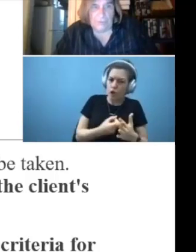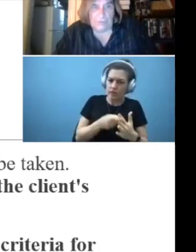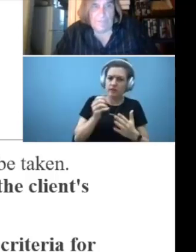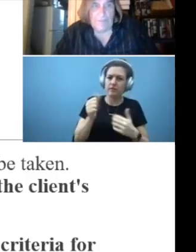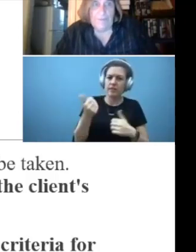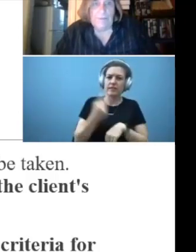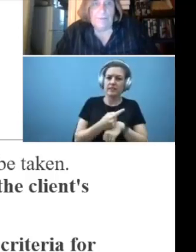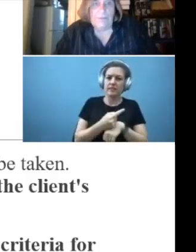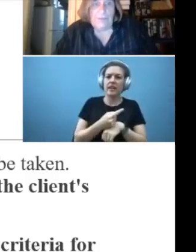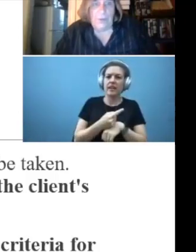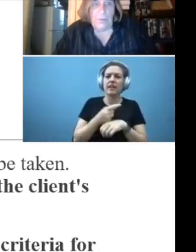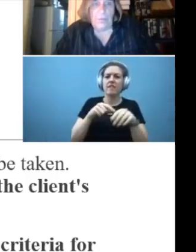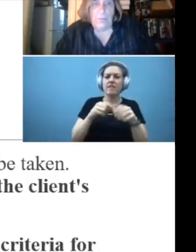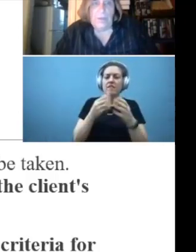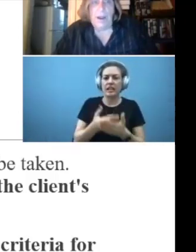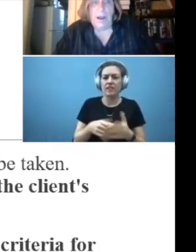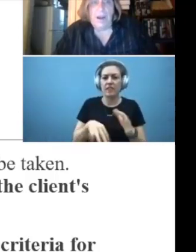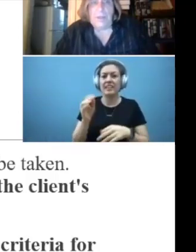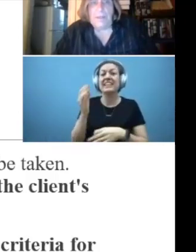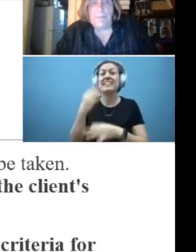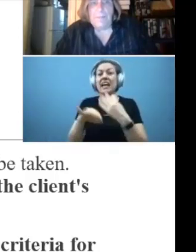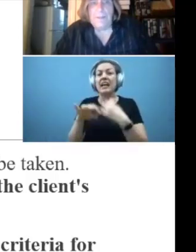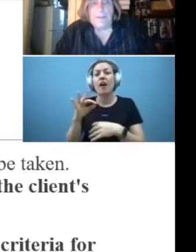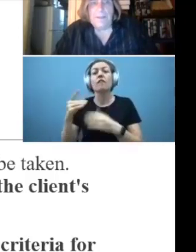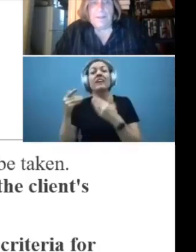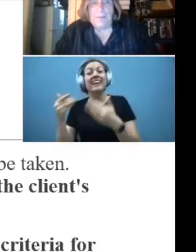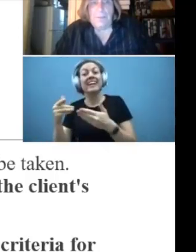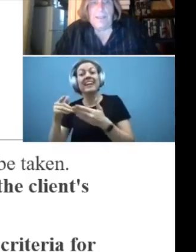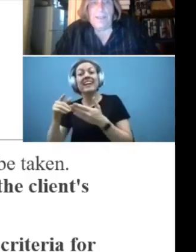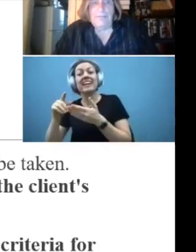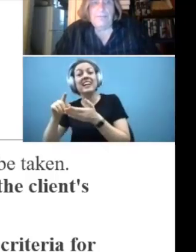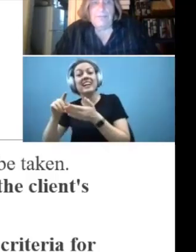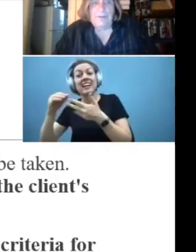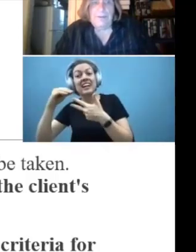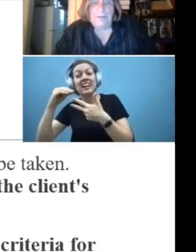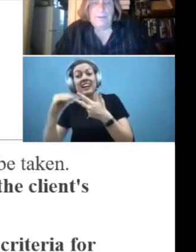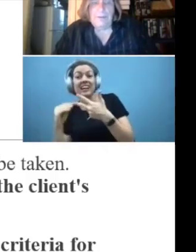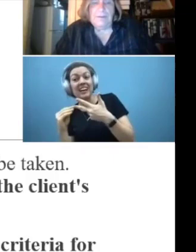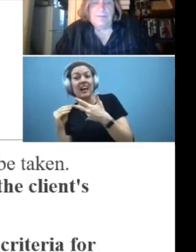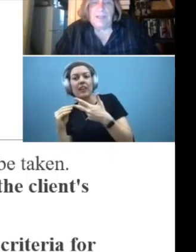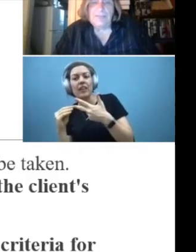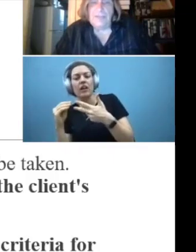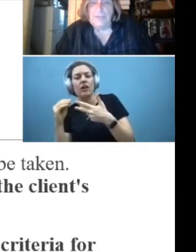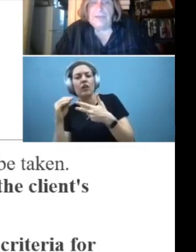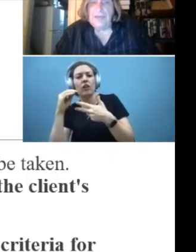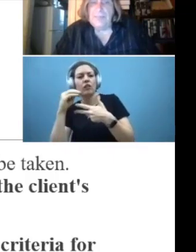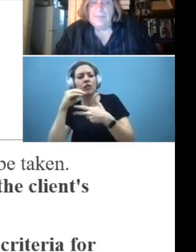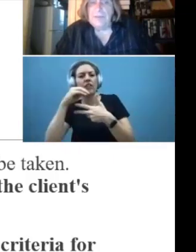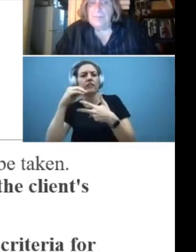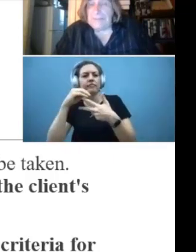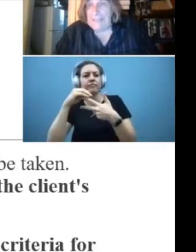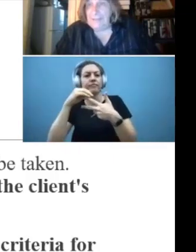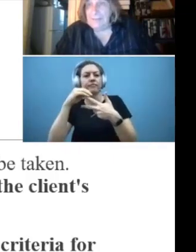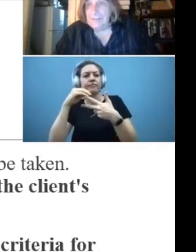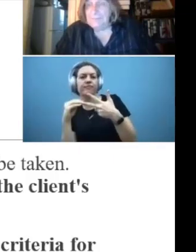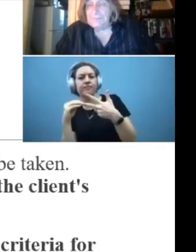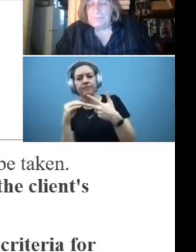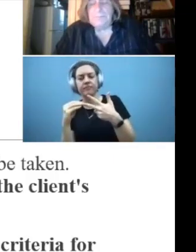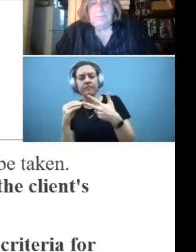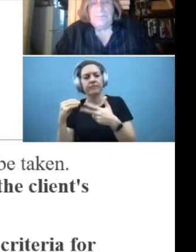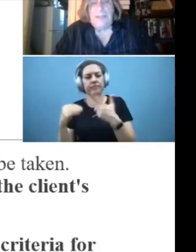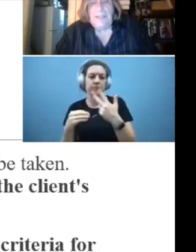reverse. So, where are we? We have discussed the three types of complaints.